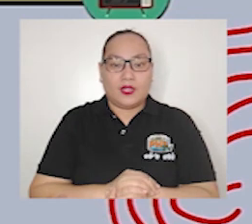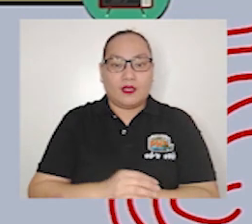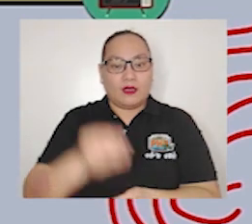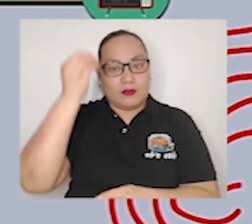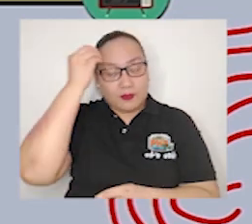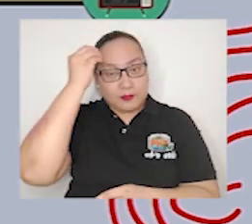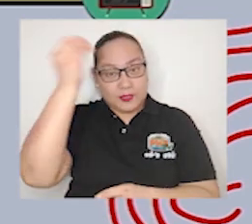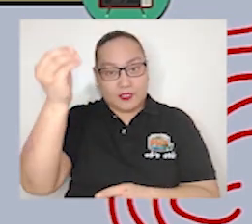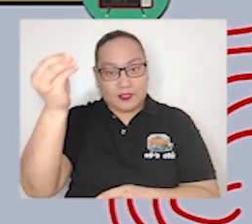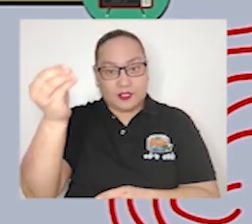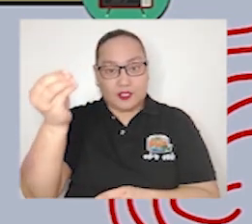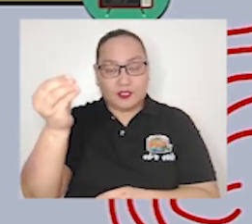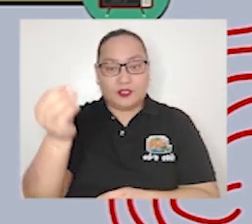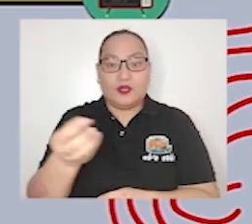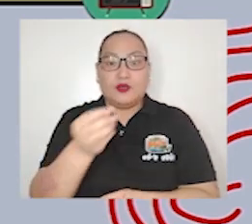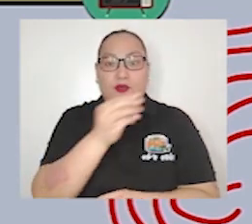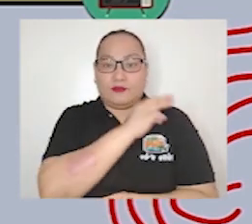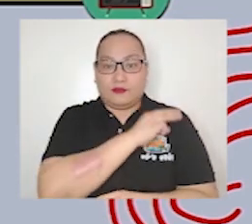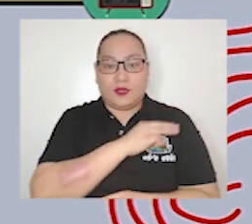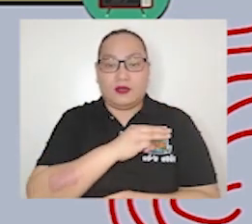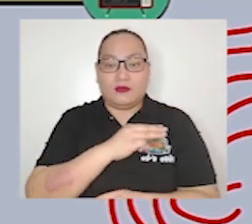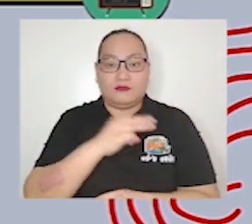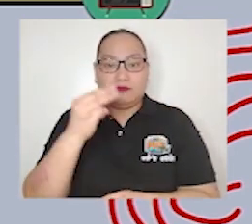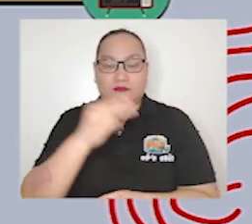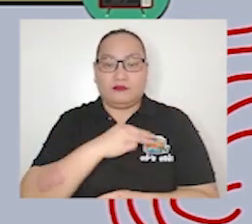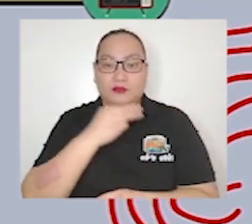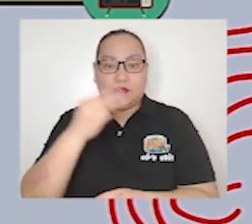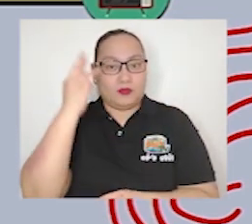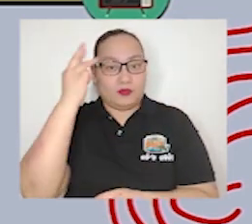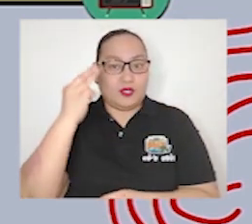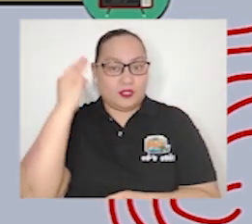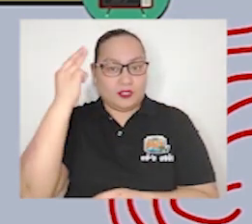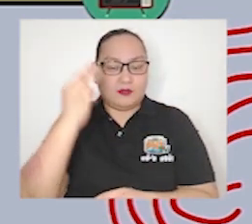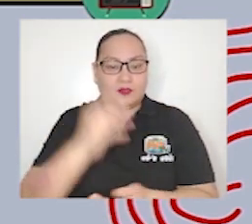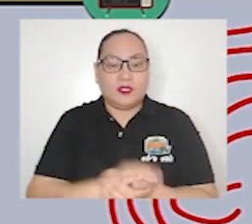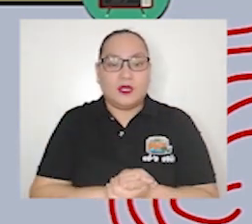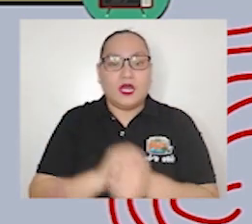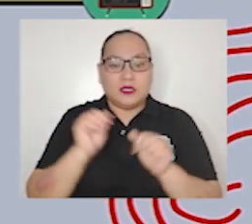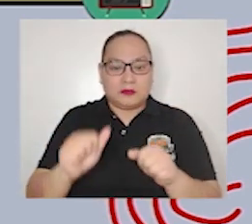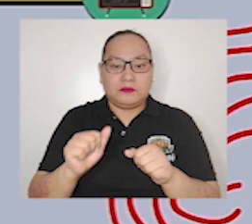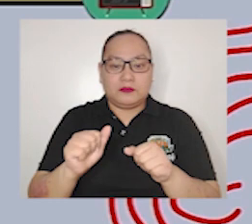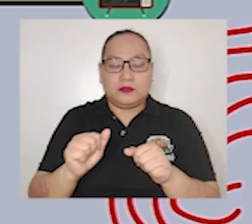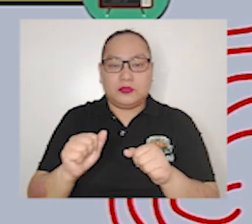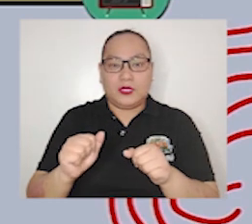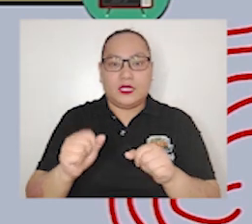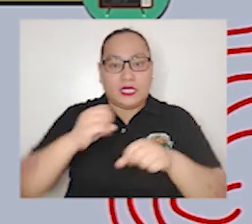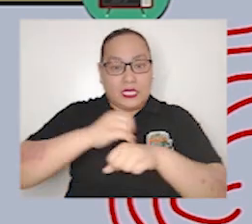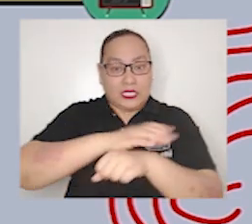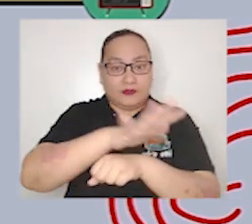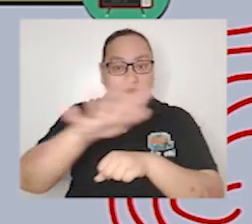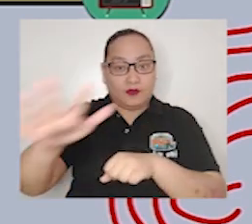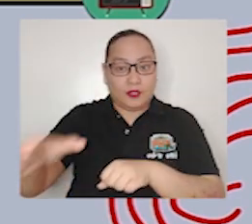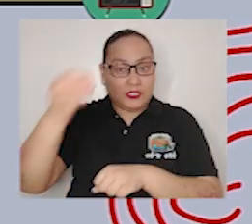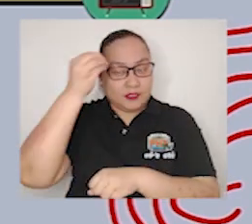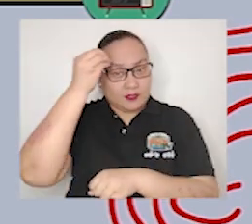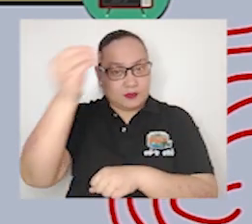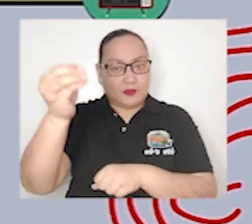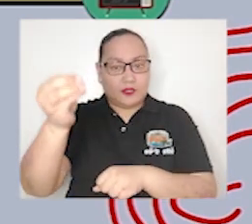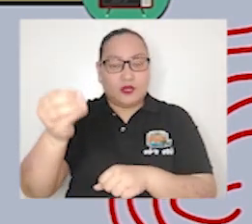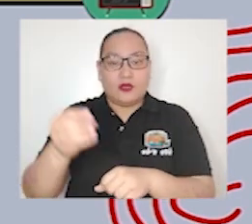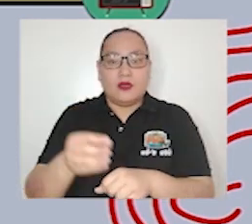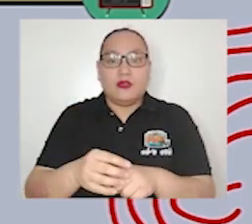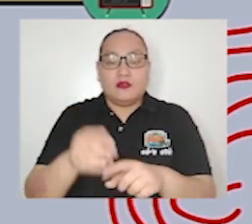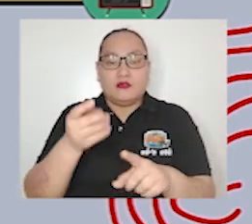journalism can influence the opinion of the readers through editorials articles or certain